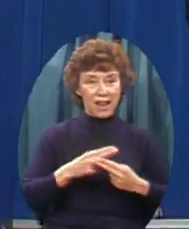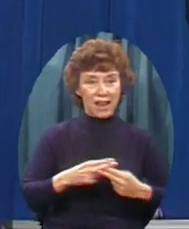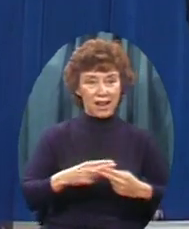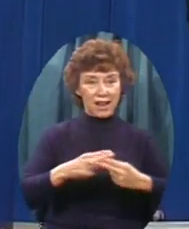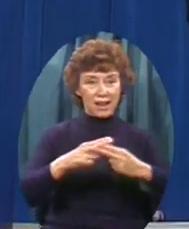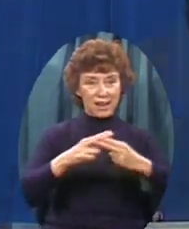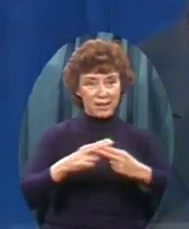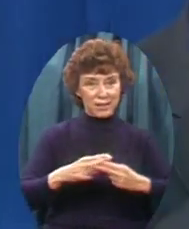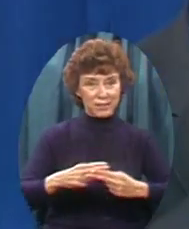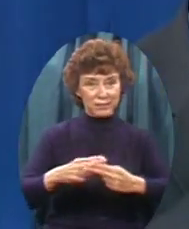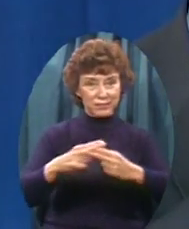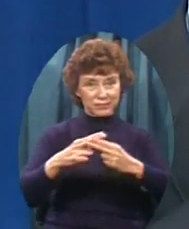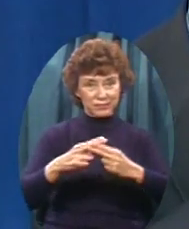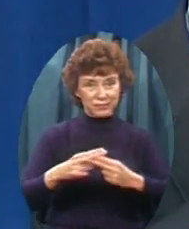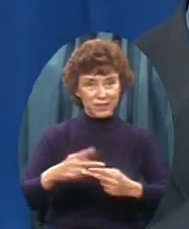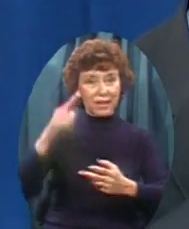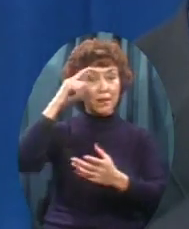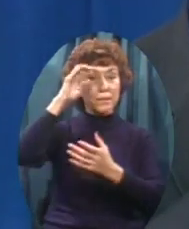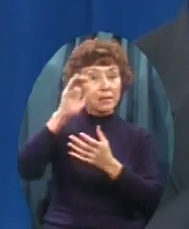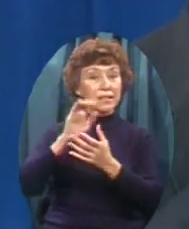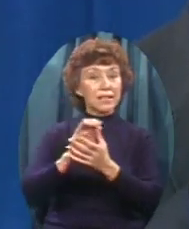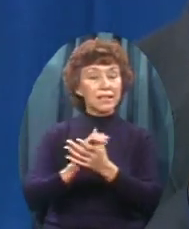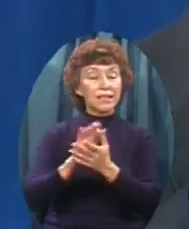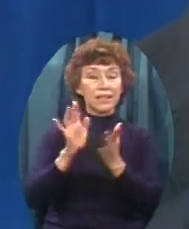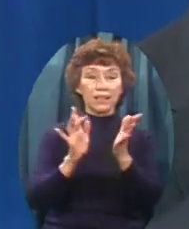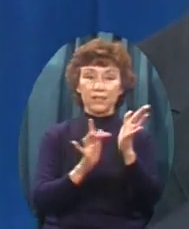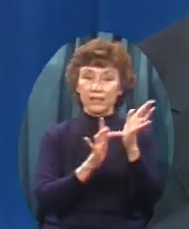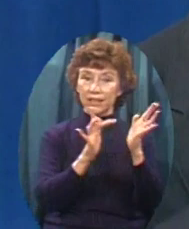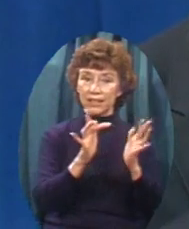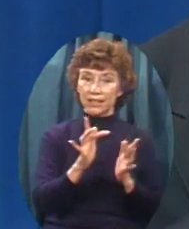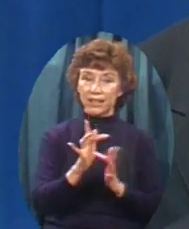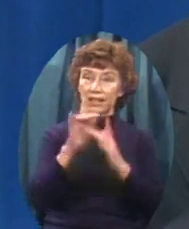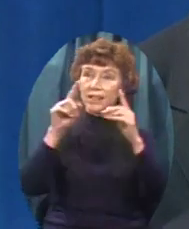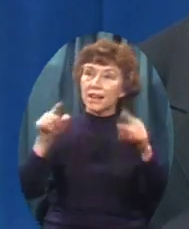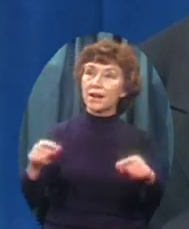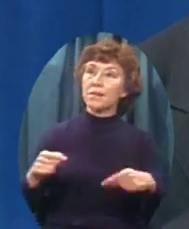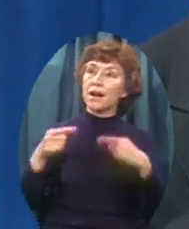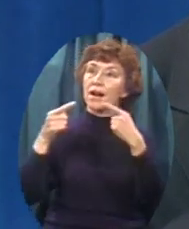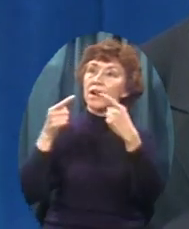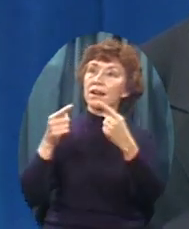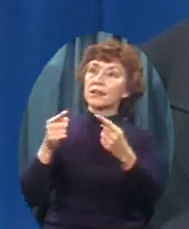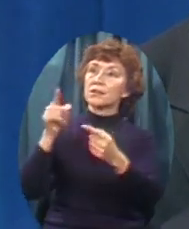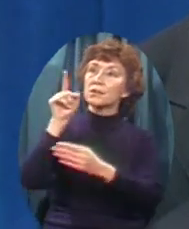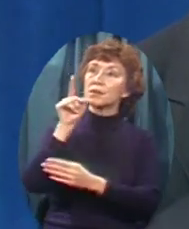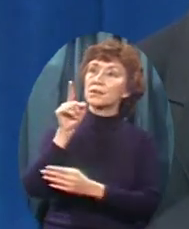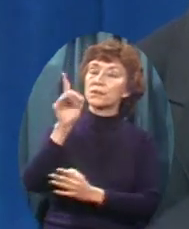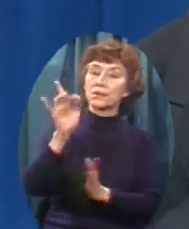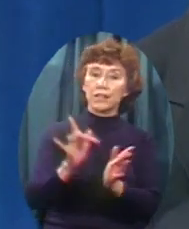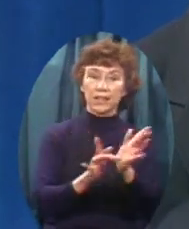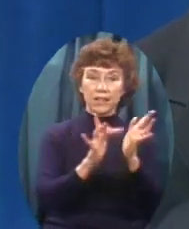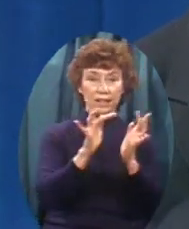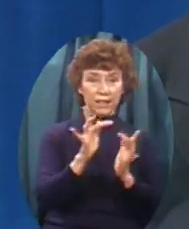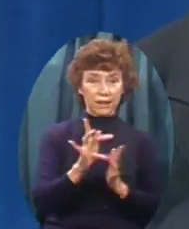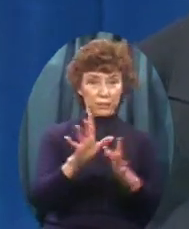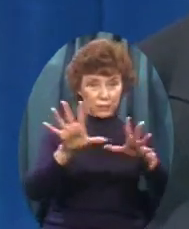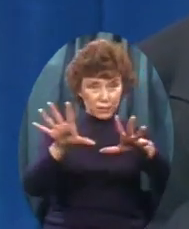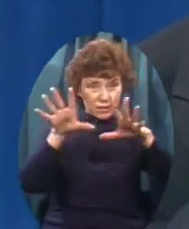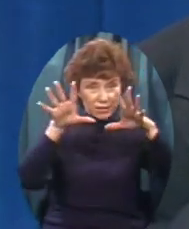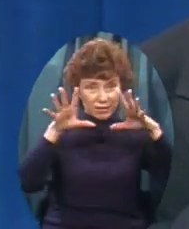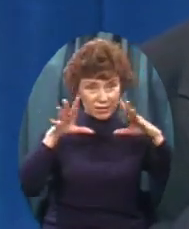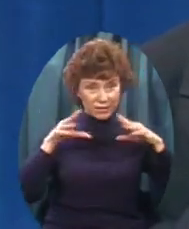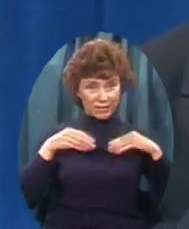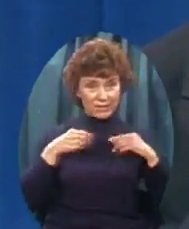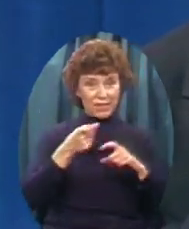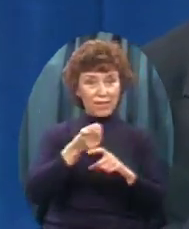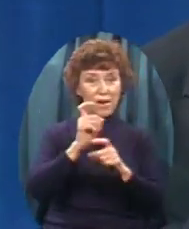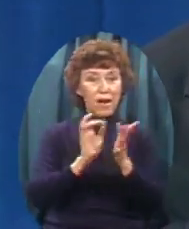name Believe him Come unto him Receive from